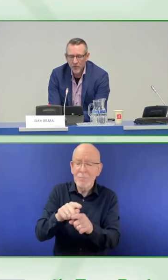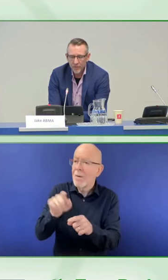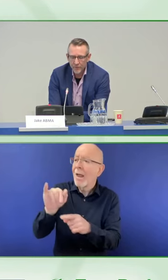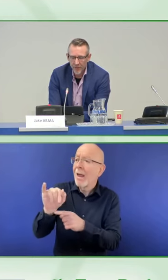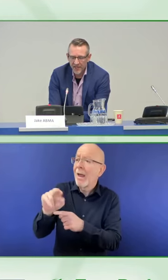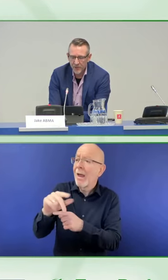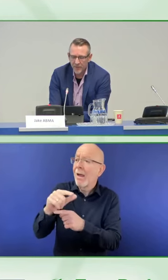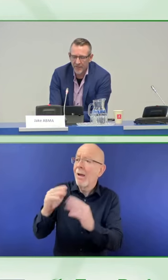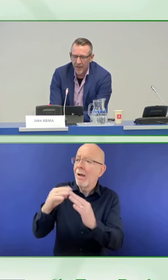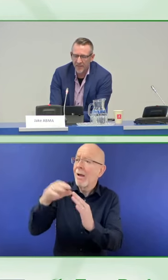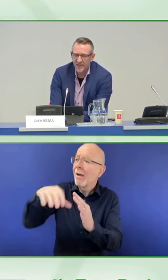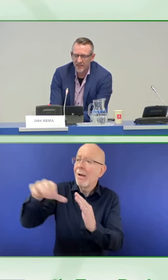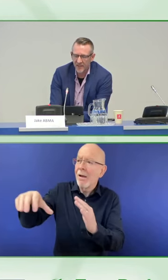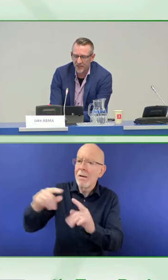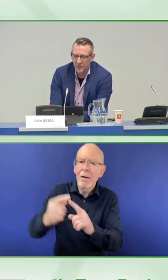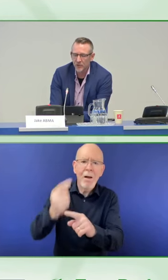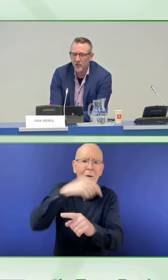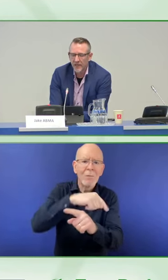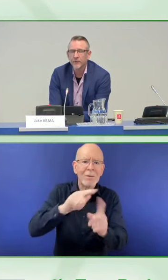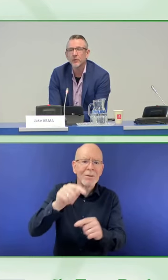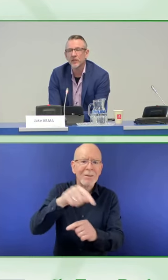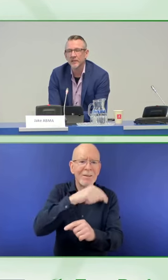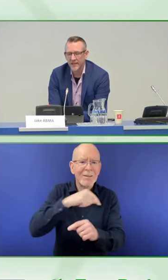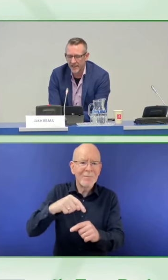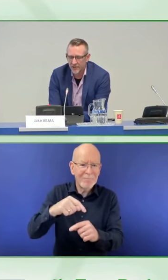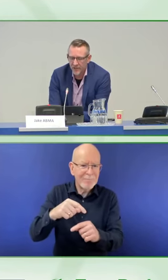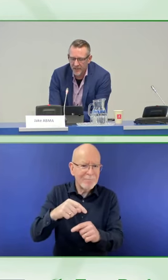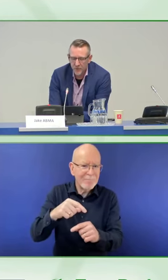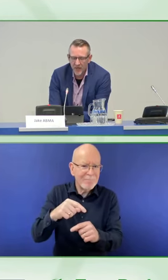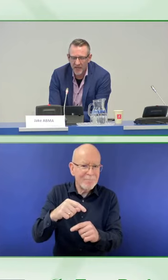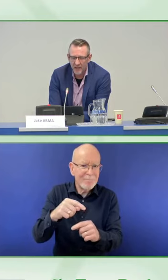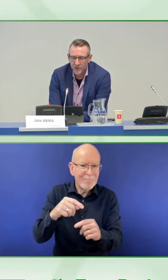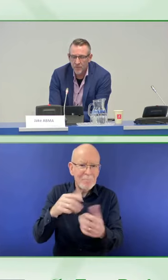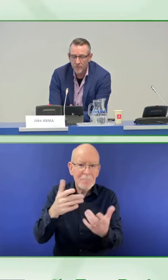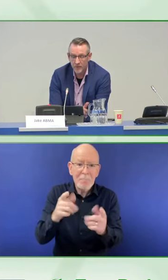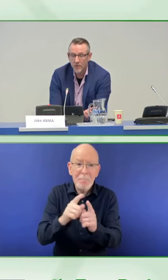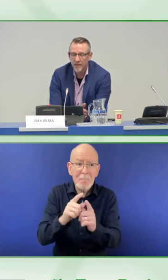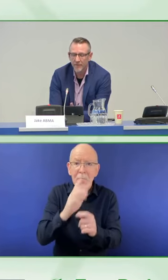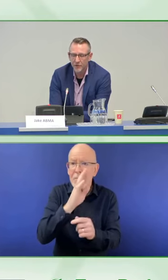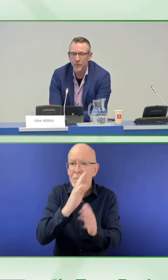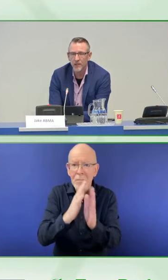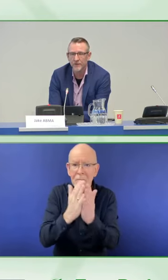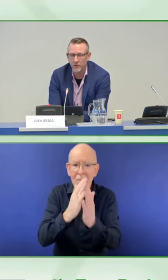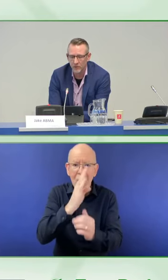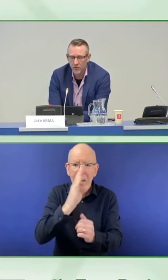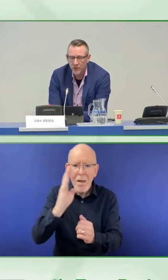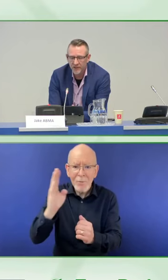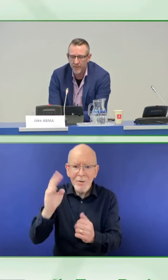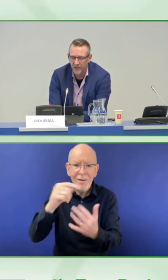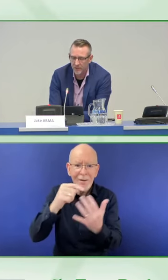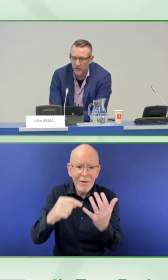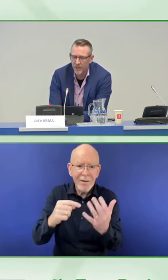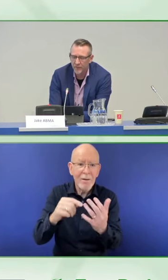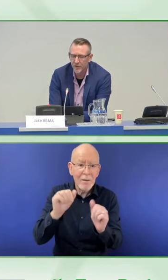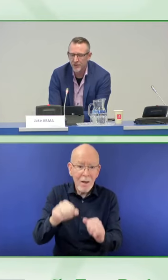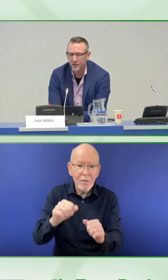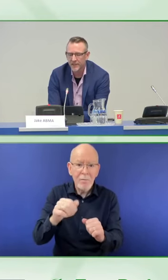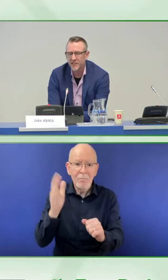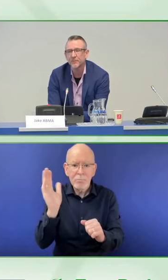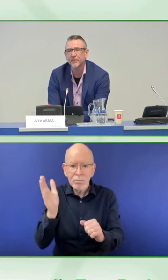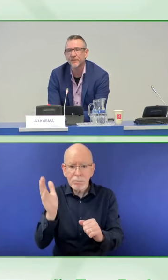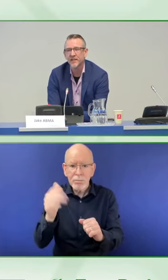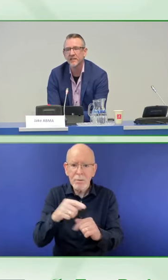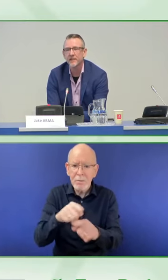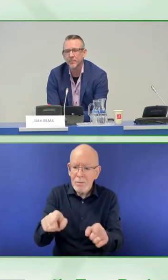Mobile confirmation with the app is the standard, but not everyone can enjoy this way. Some don't have a smartphone or tablet or have